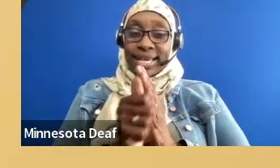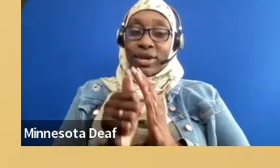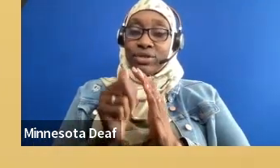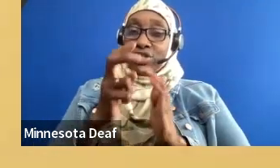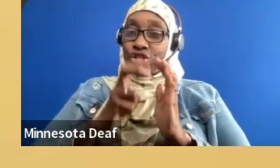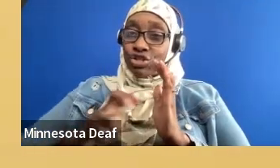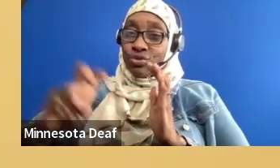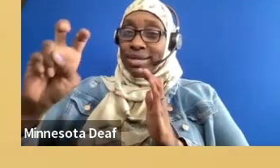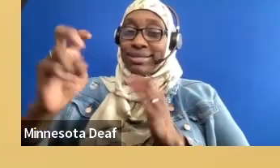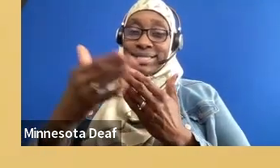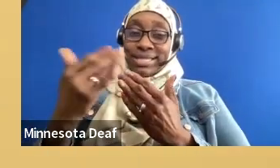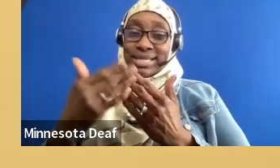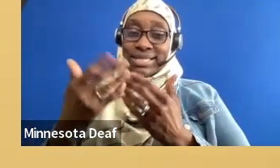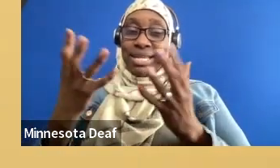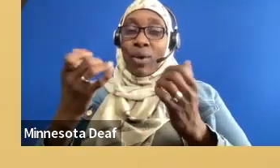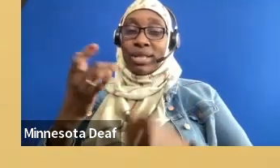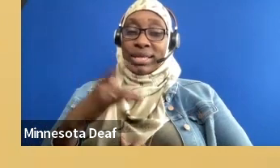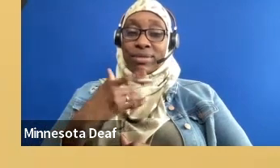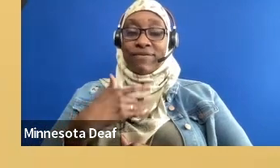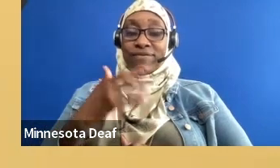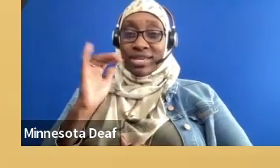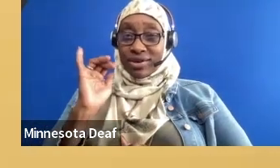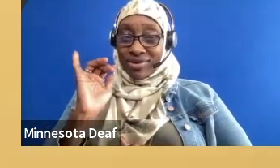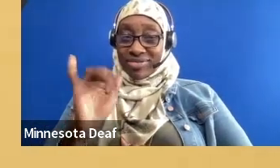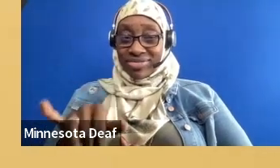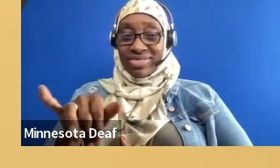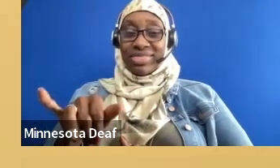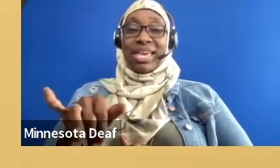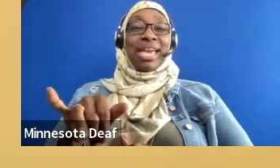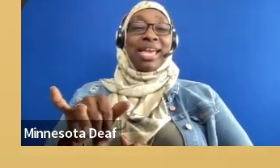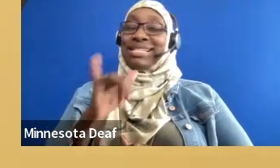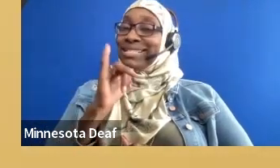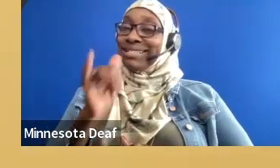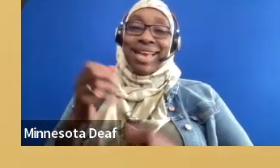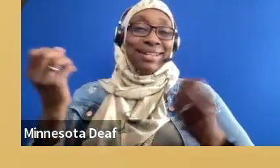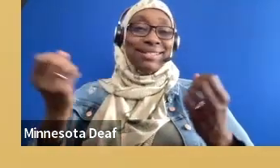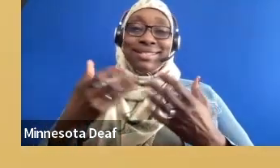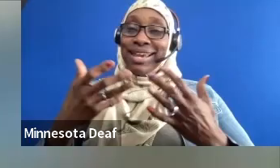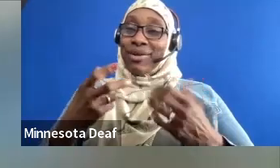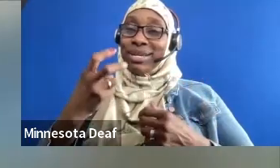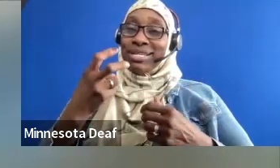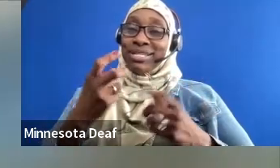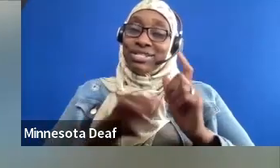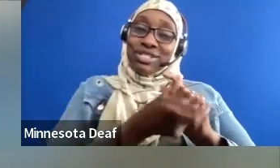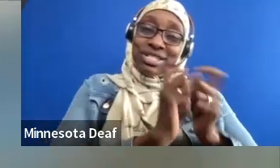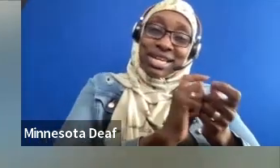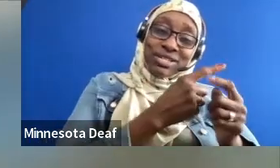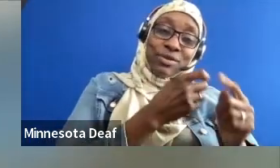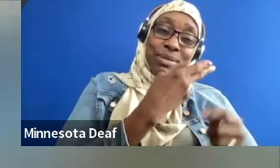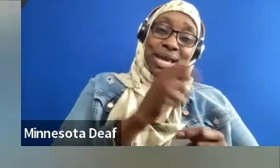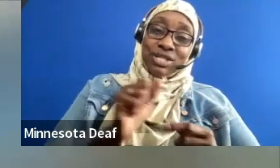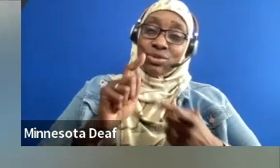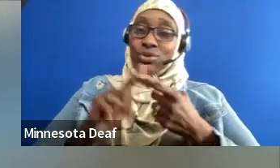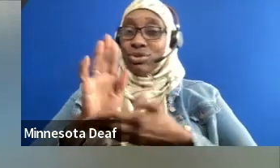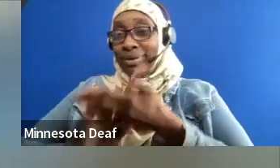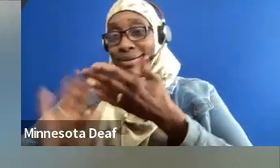although talk is not as scary as they first think. For all delegates and peer leaders, DC was set to